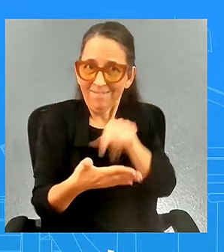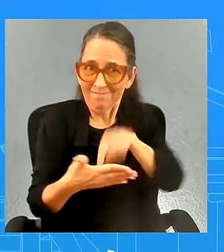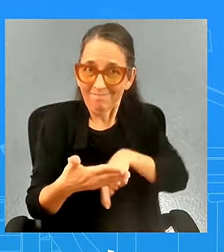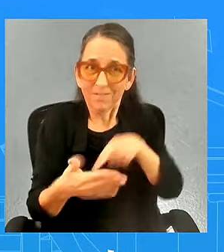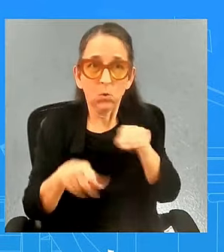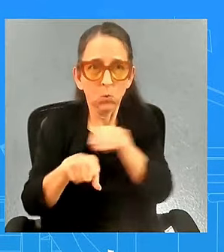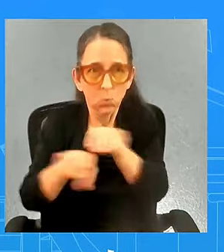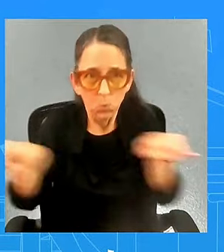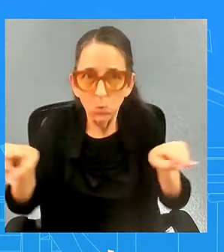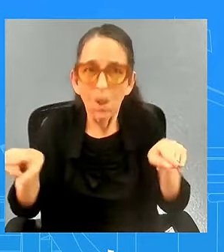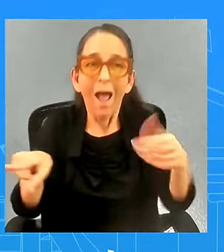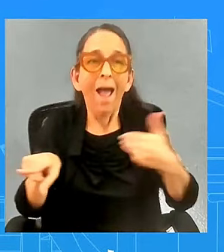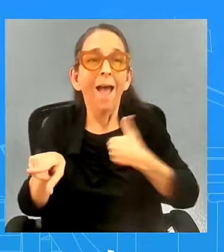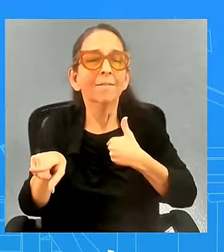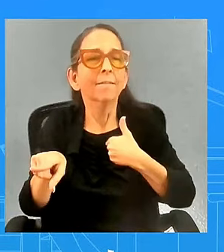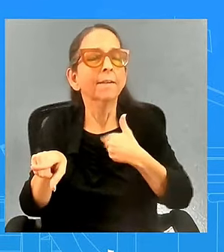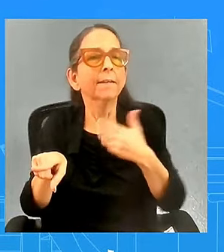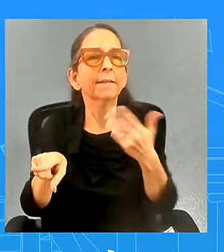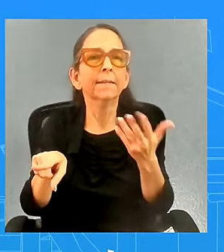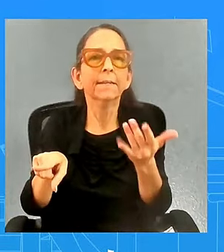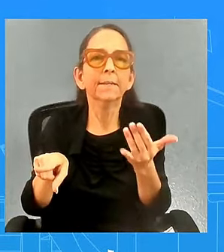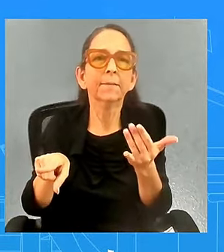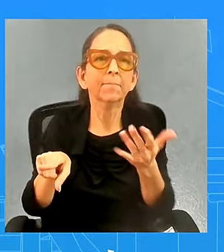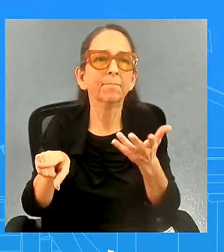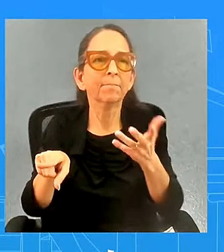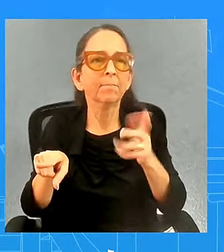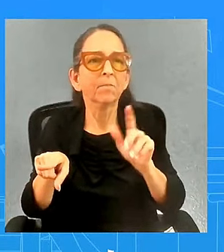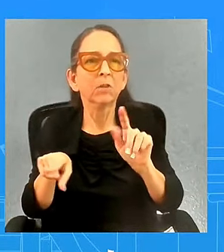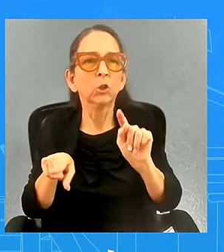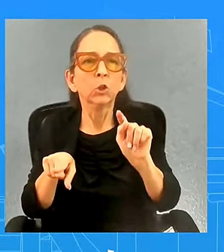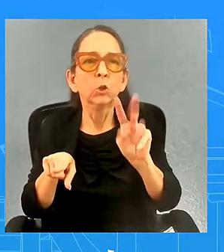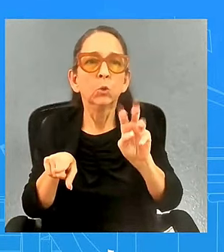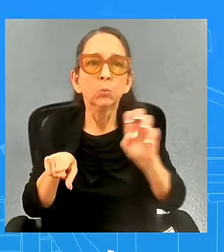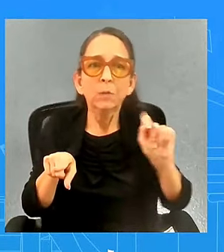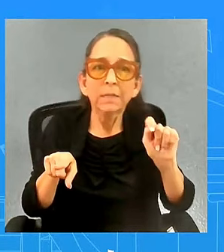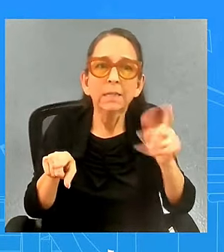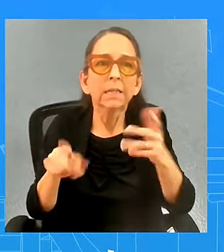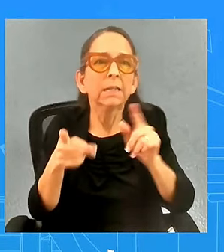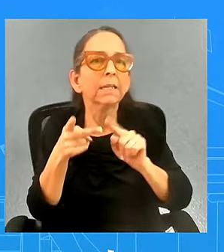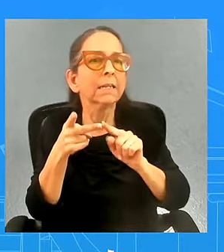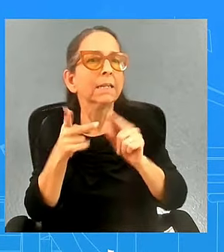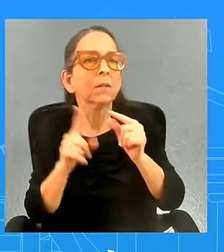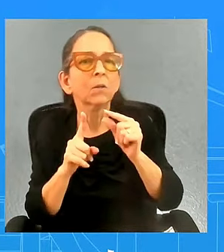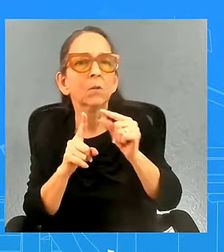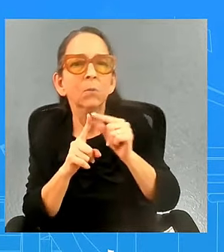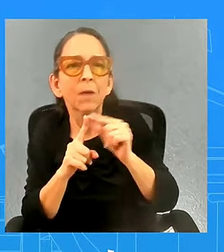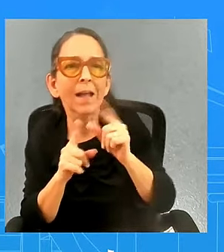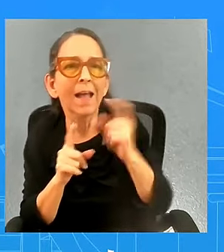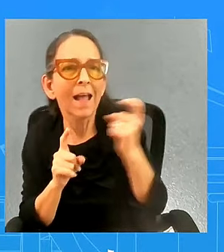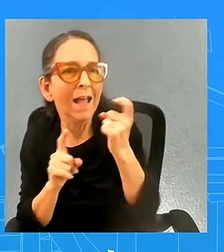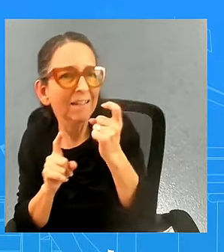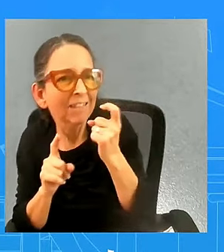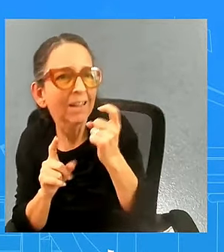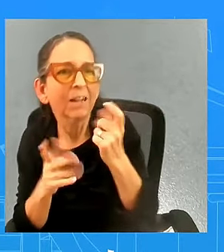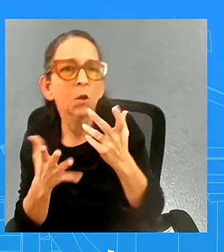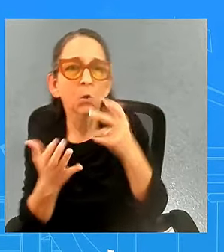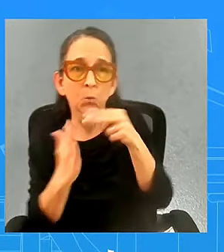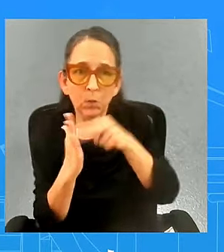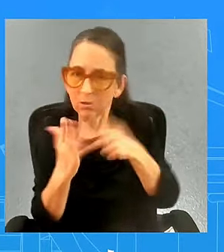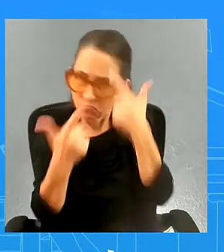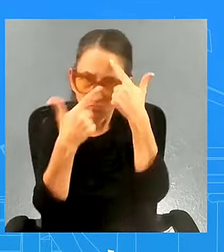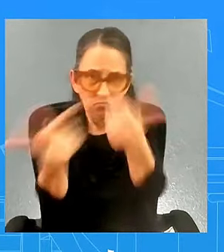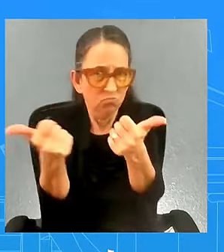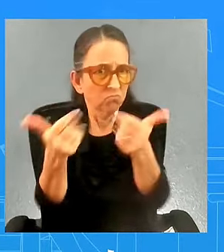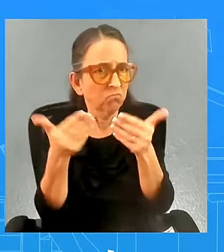the uh have the the tweet or you know the statement that's on x if you want to read it right now feel free to do so and